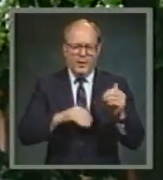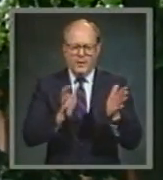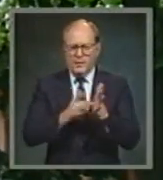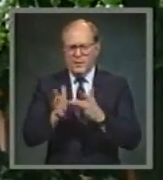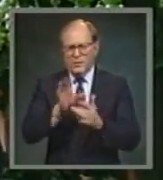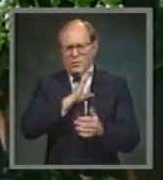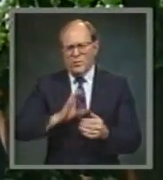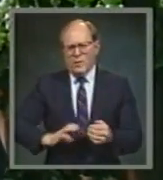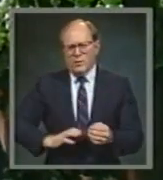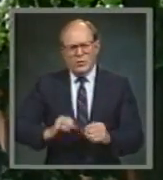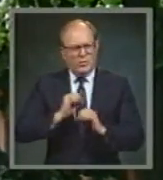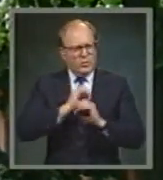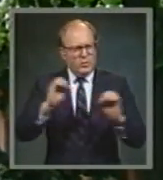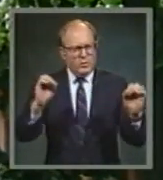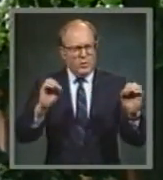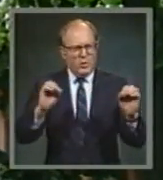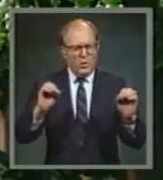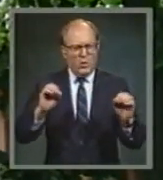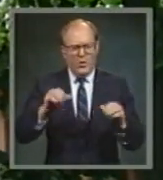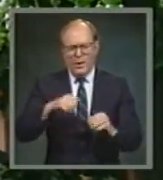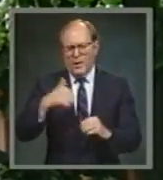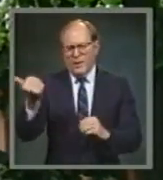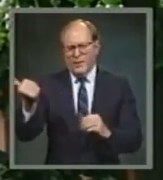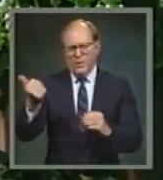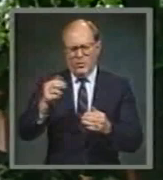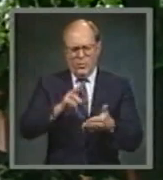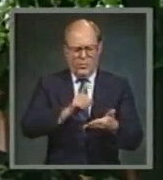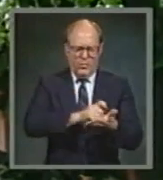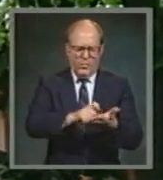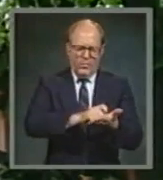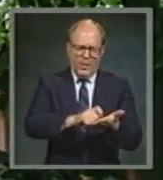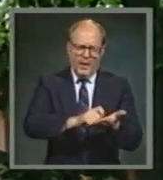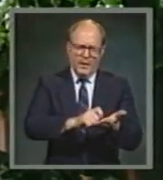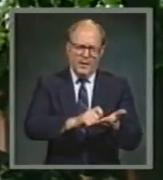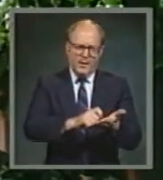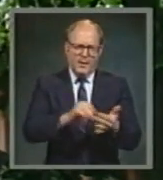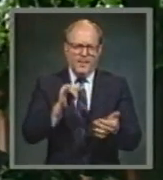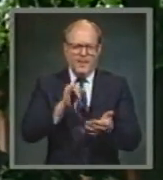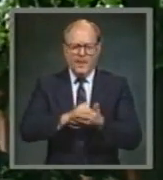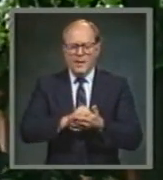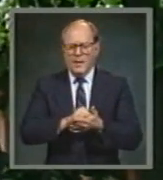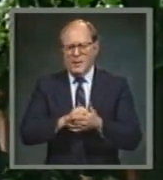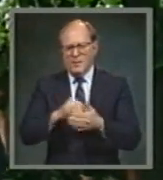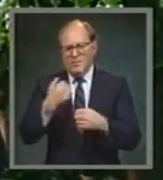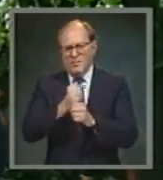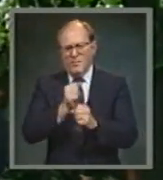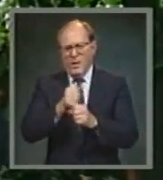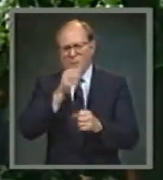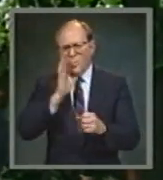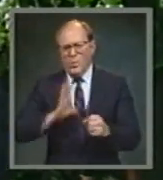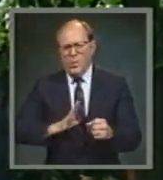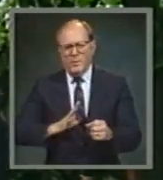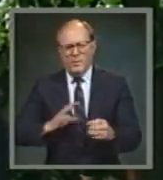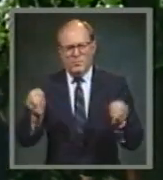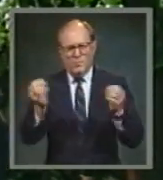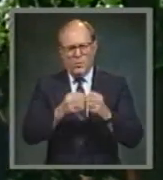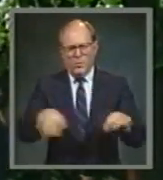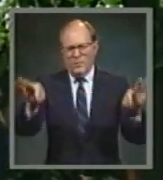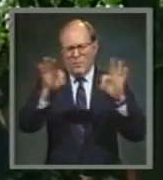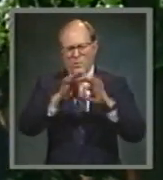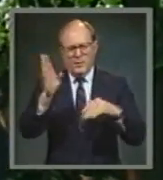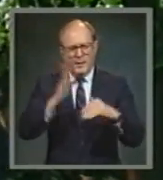There's no document that has elevated women as highly and loftily as the Bible,